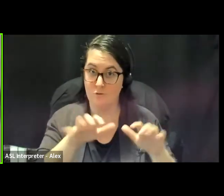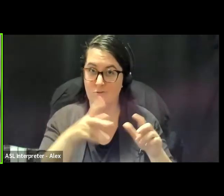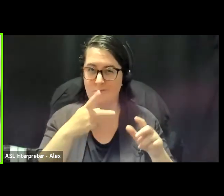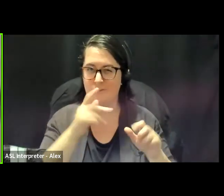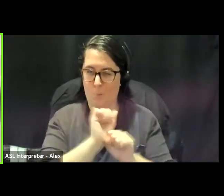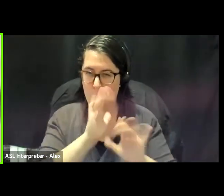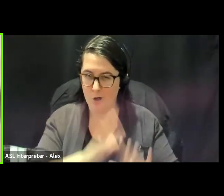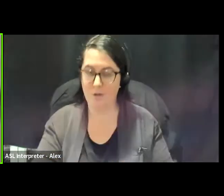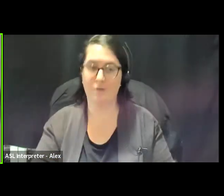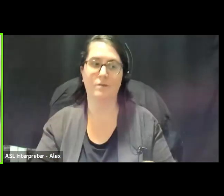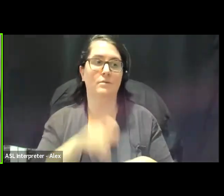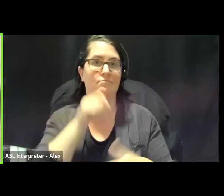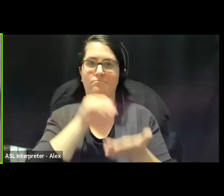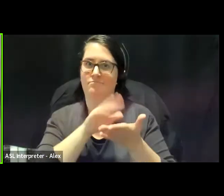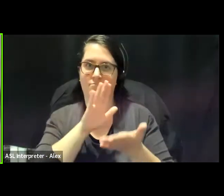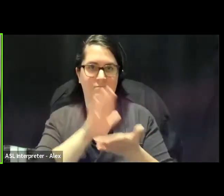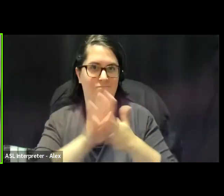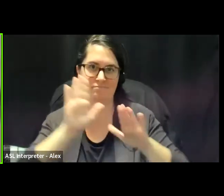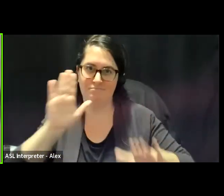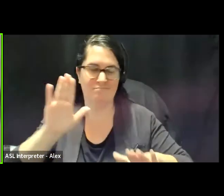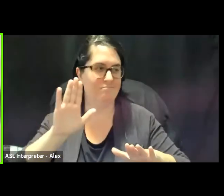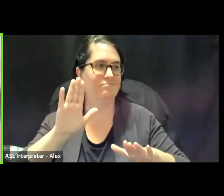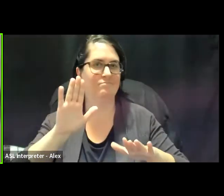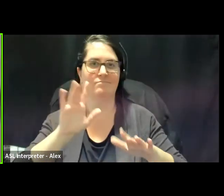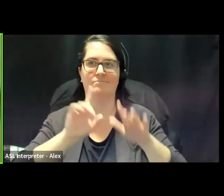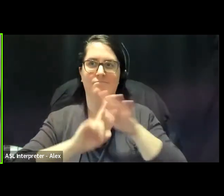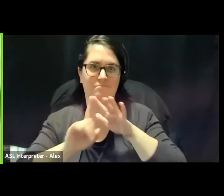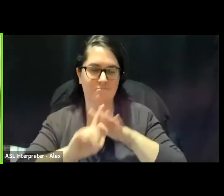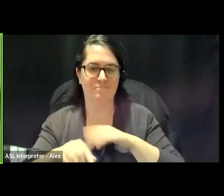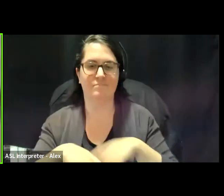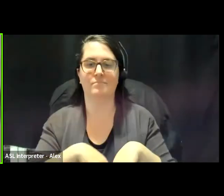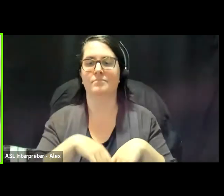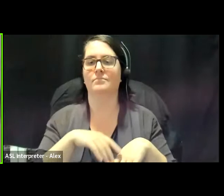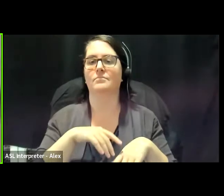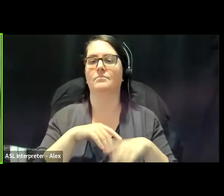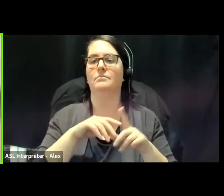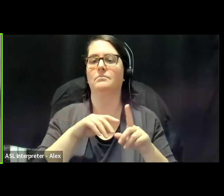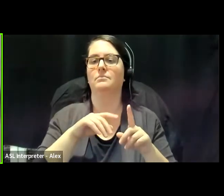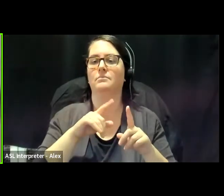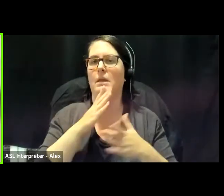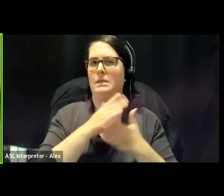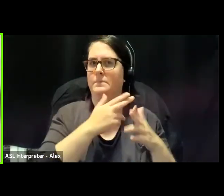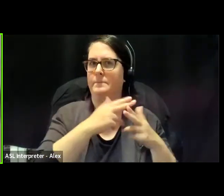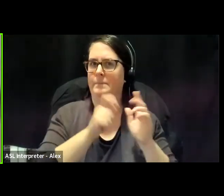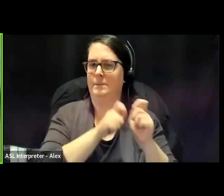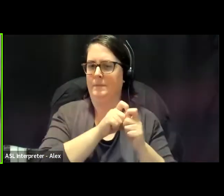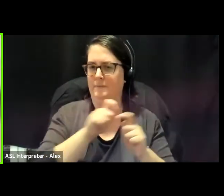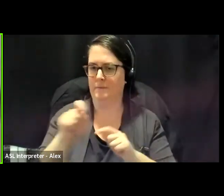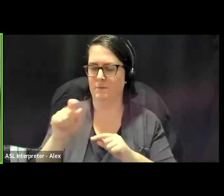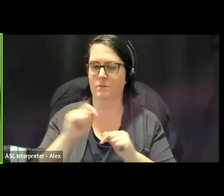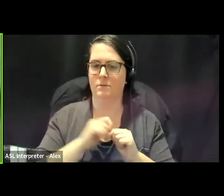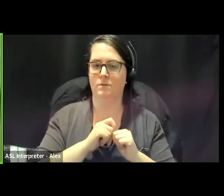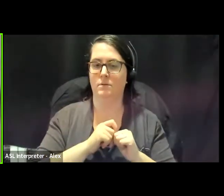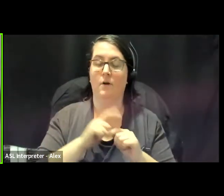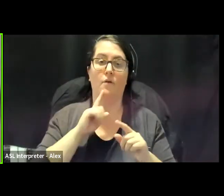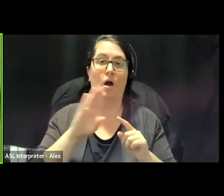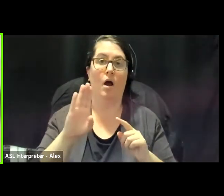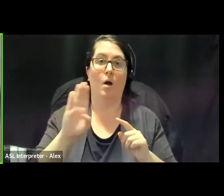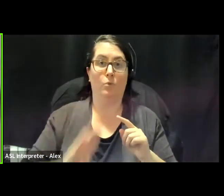refugees in neighborhoods such as Eskartia in Athens, Favola dwellers in Brazil,